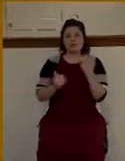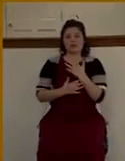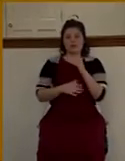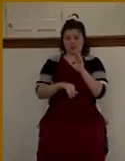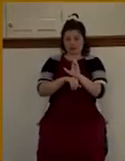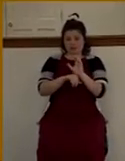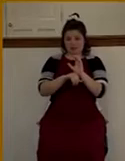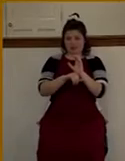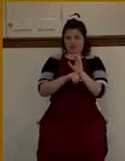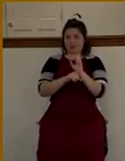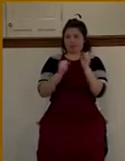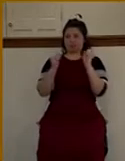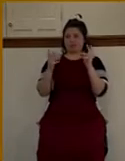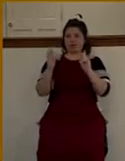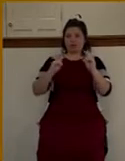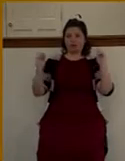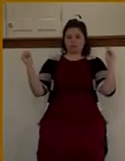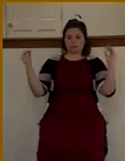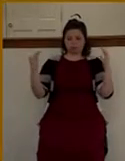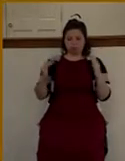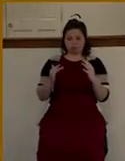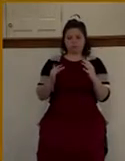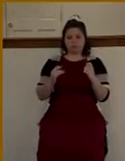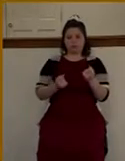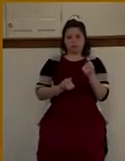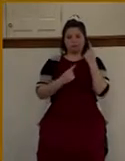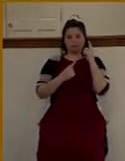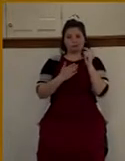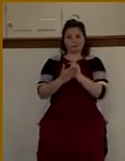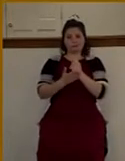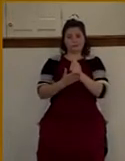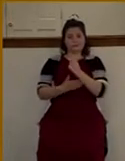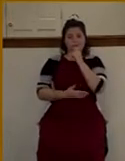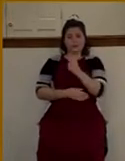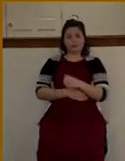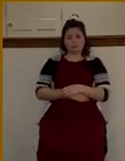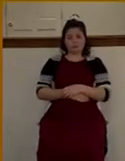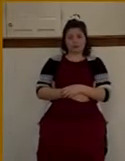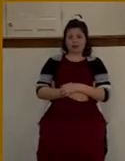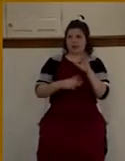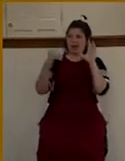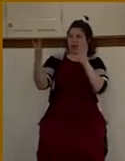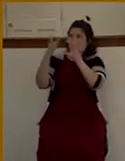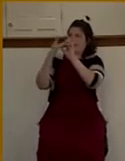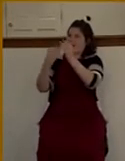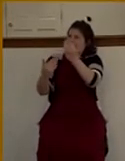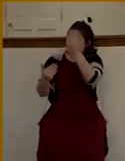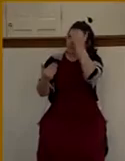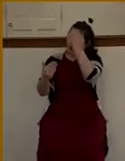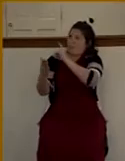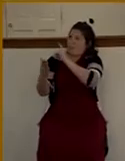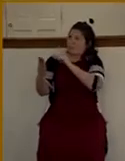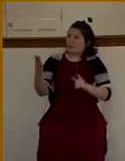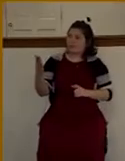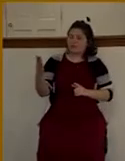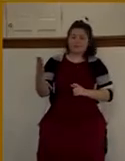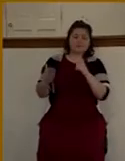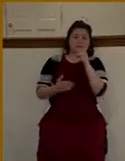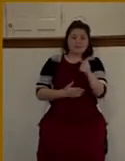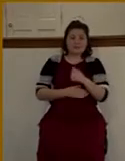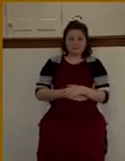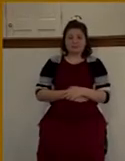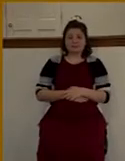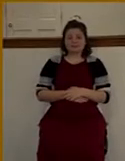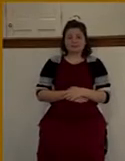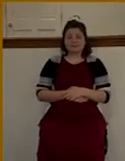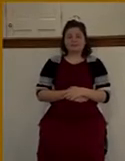don't really understand the gospel and who don't really know the Lord Jesus Christ. I think a key statement in this whole narrative